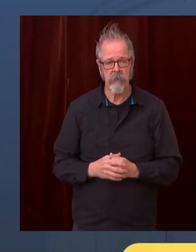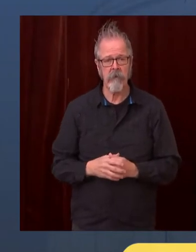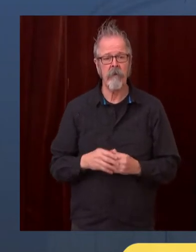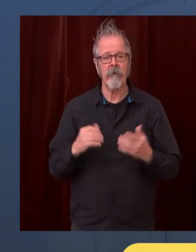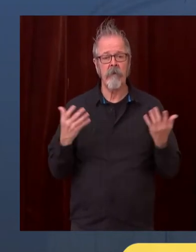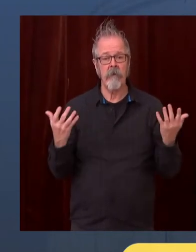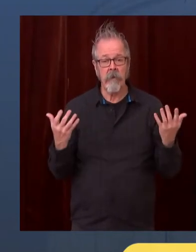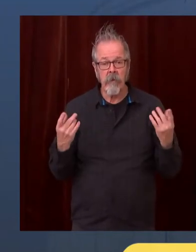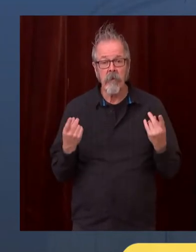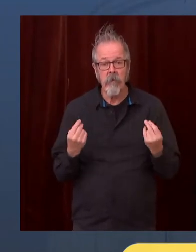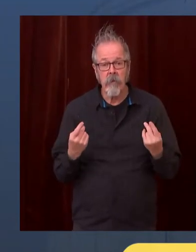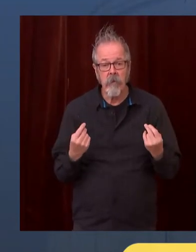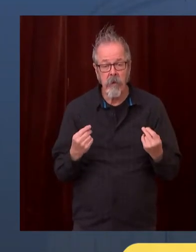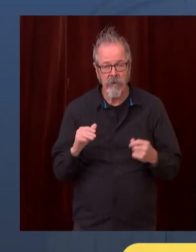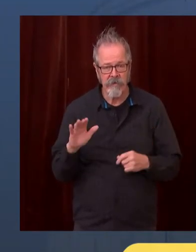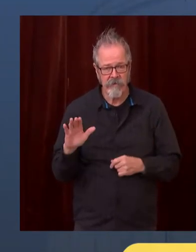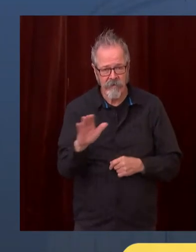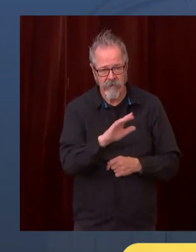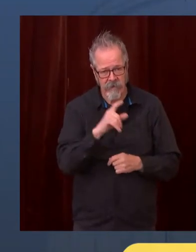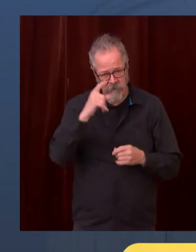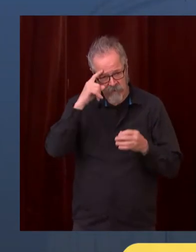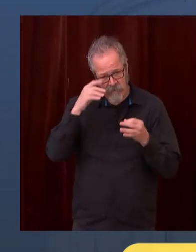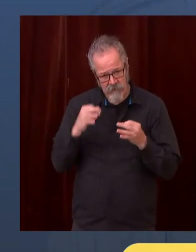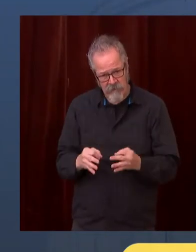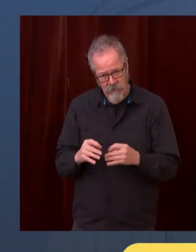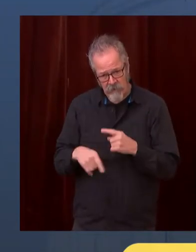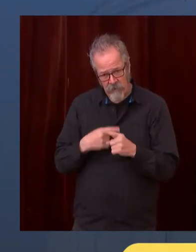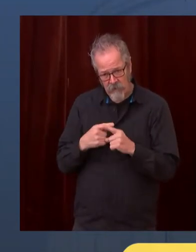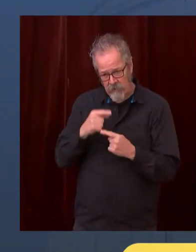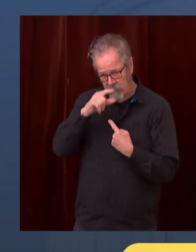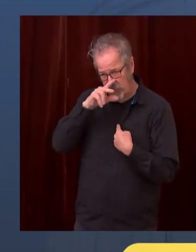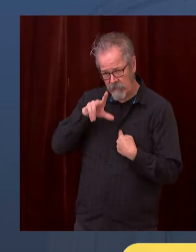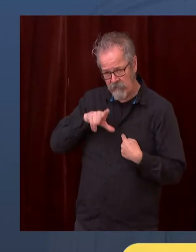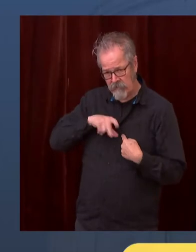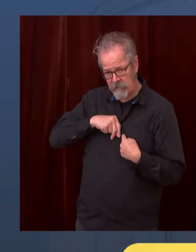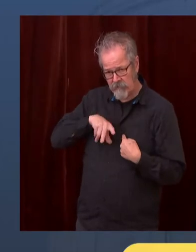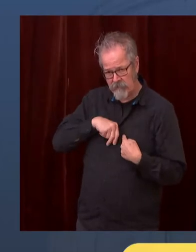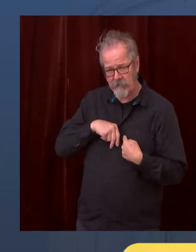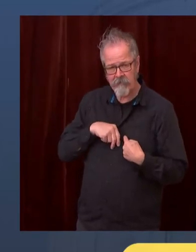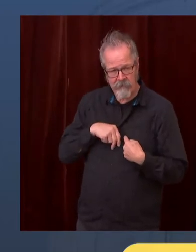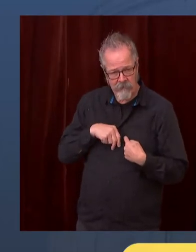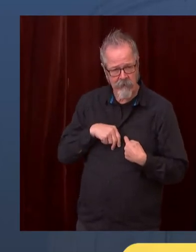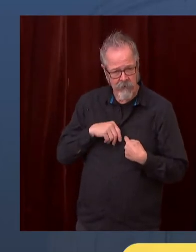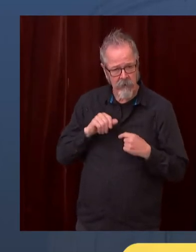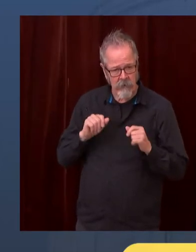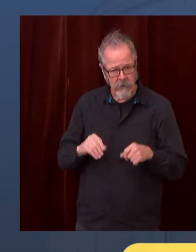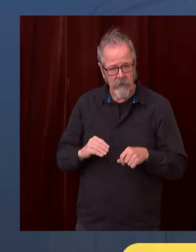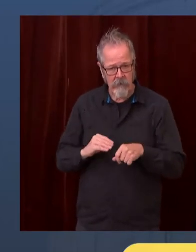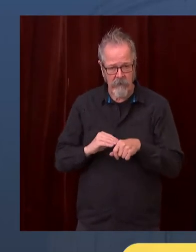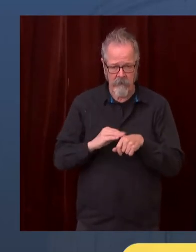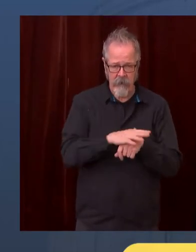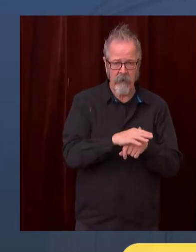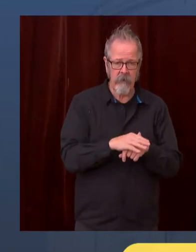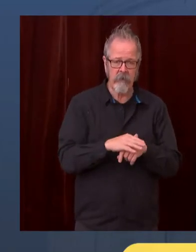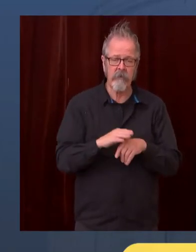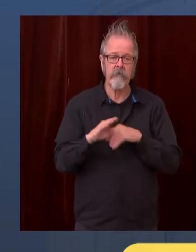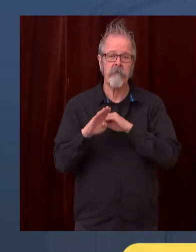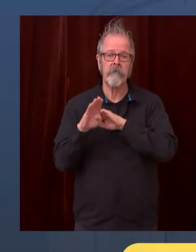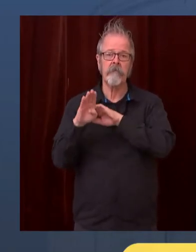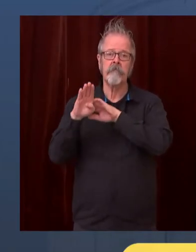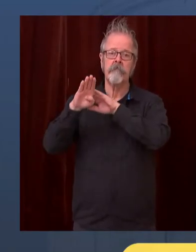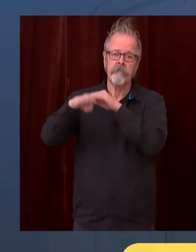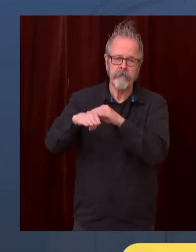how we respond to it. Look, we have to get these numbers down. We cannot allow this continue to be an